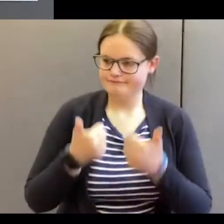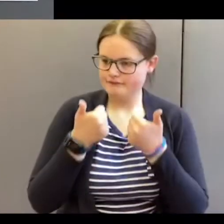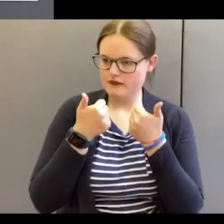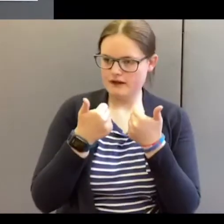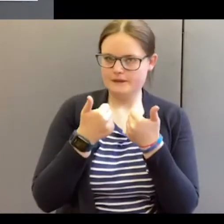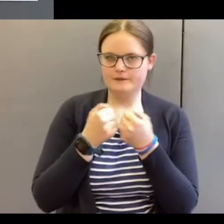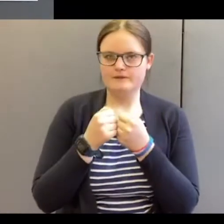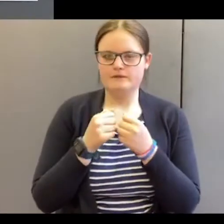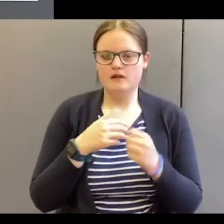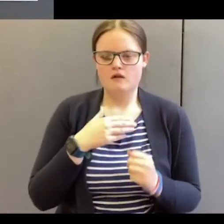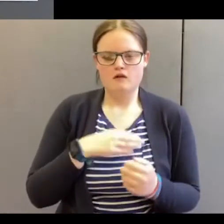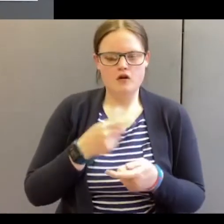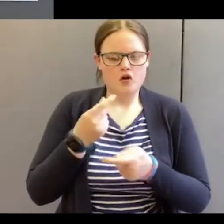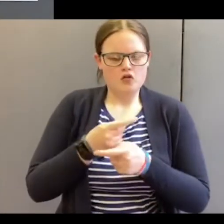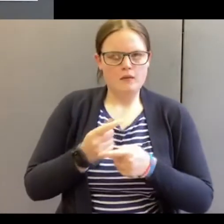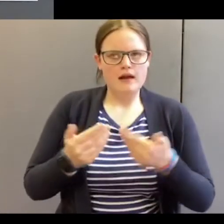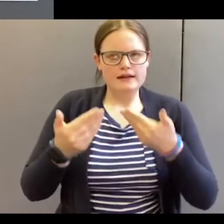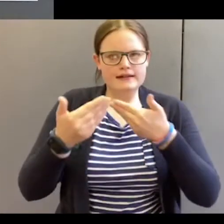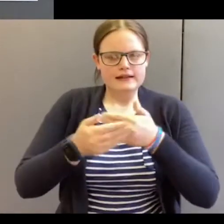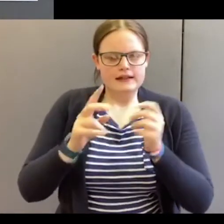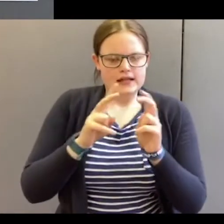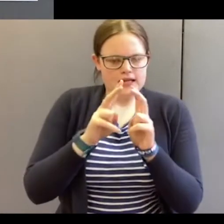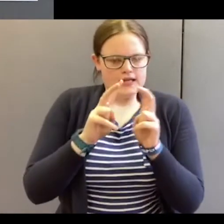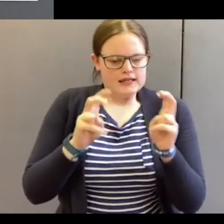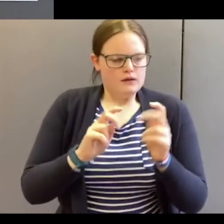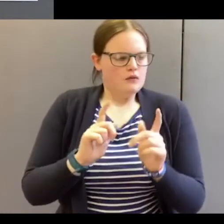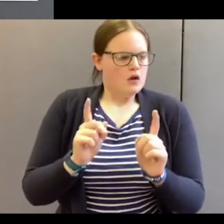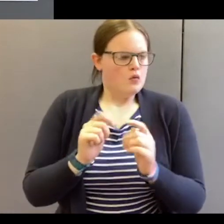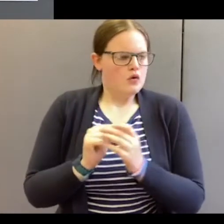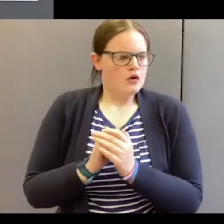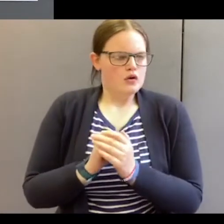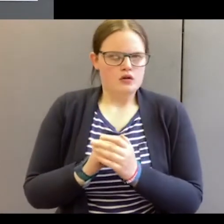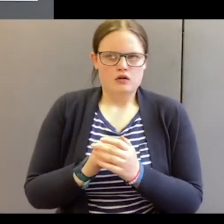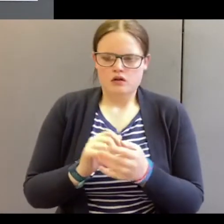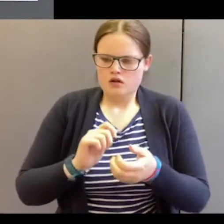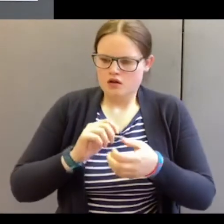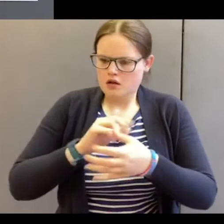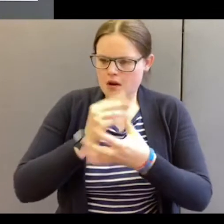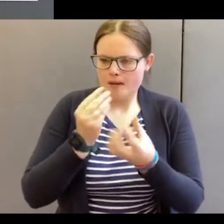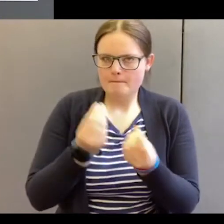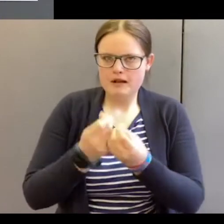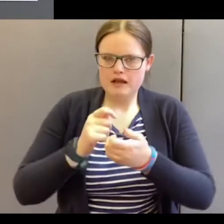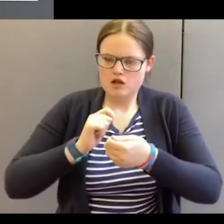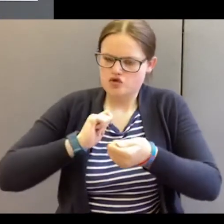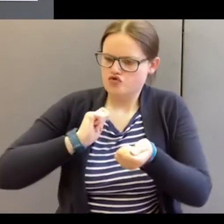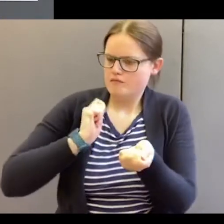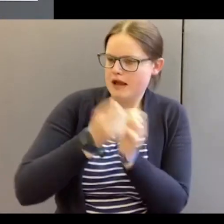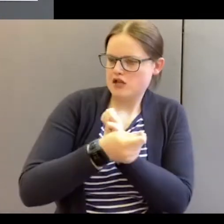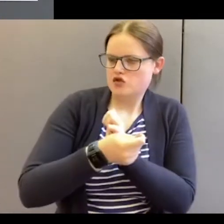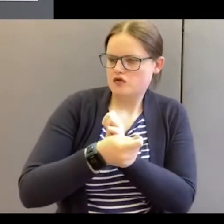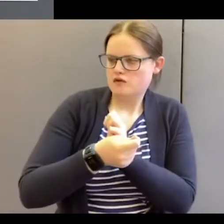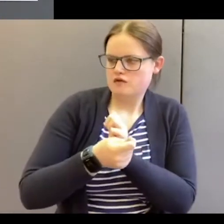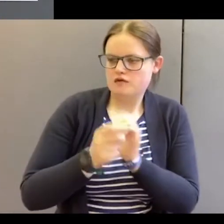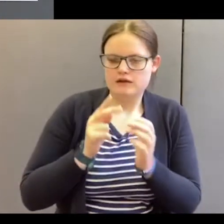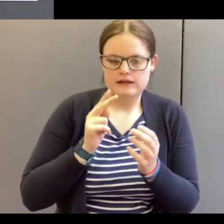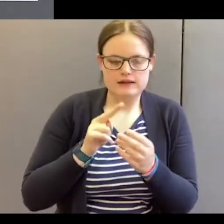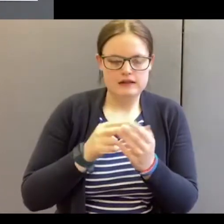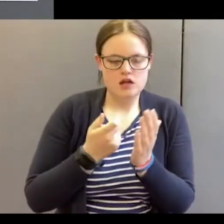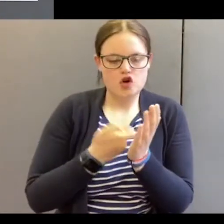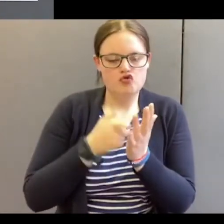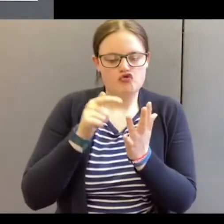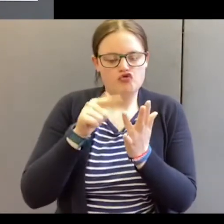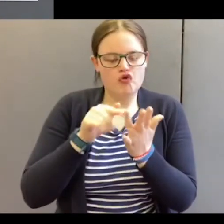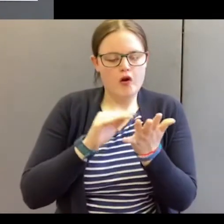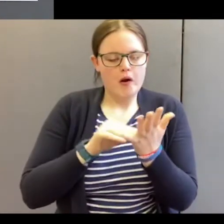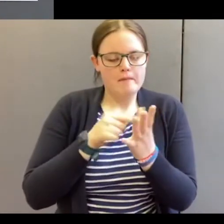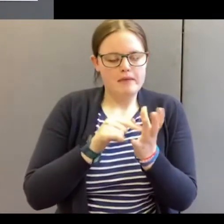I want to speak this evening on the subject of a total transformation. We read here in Romans